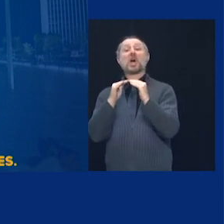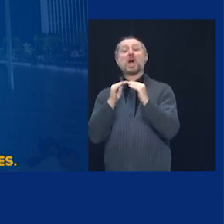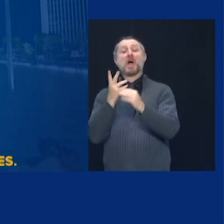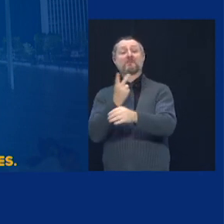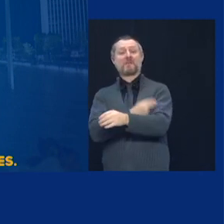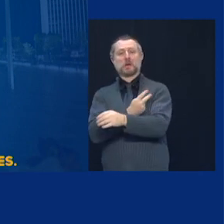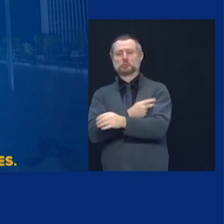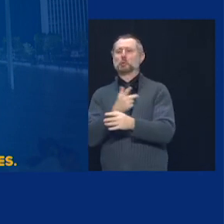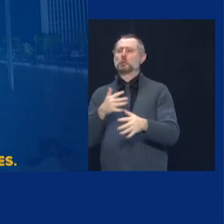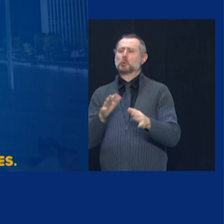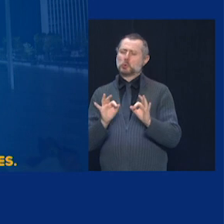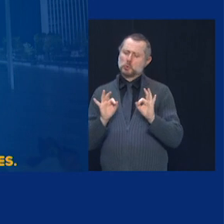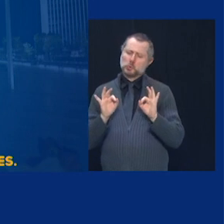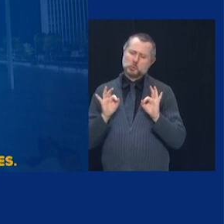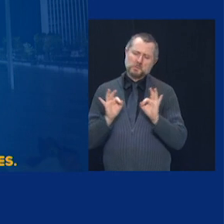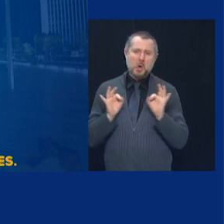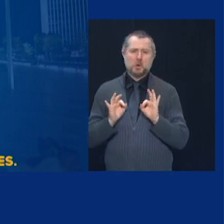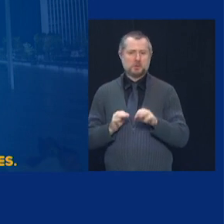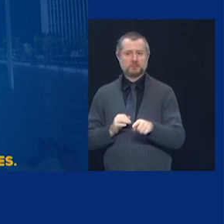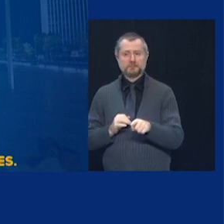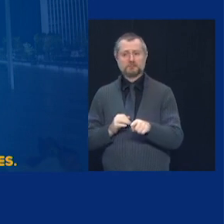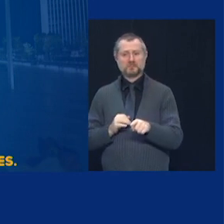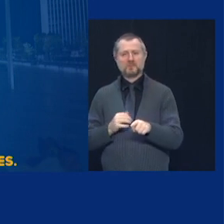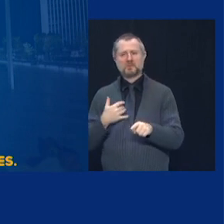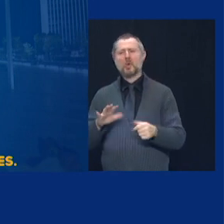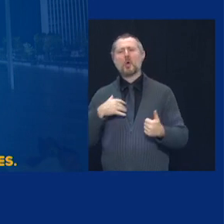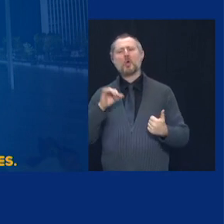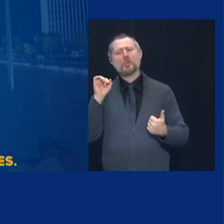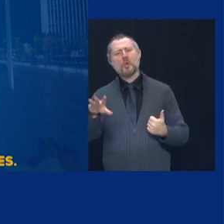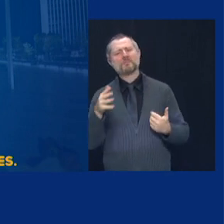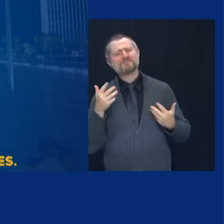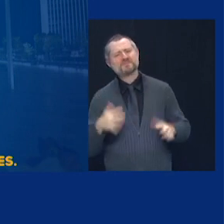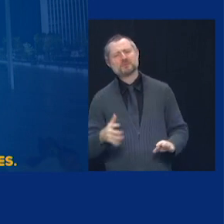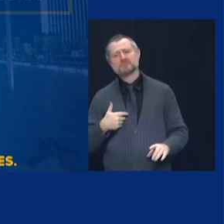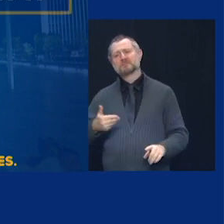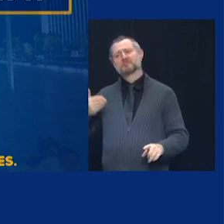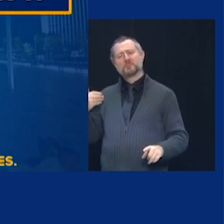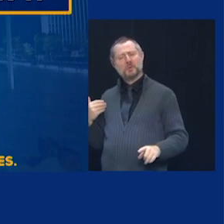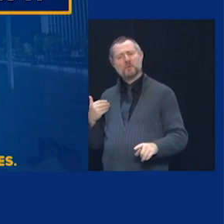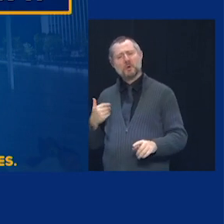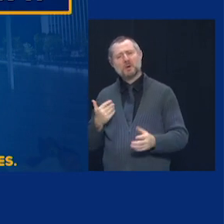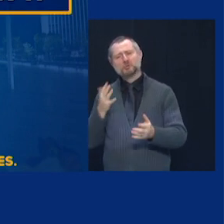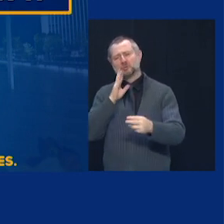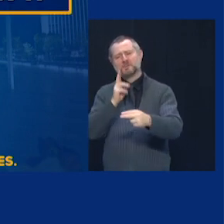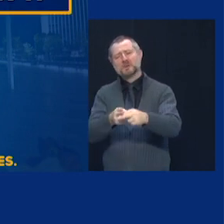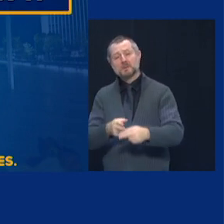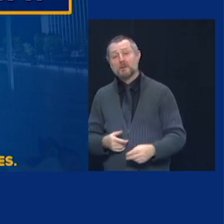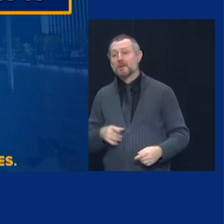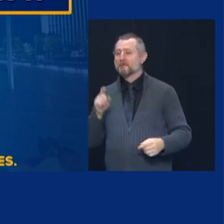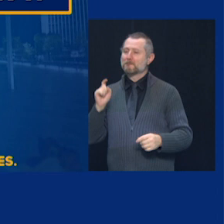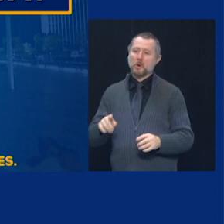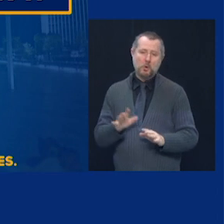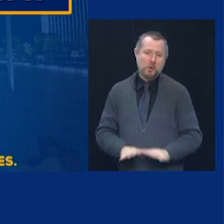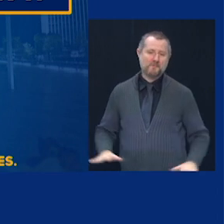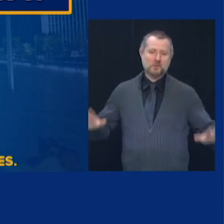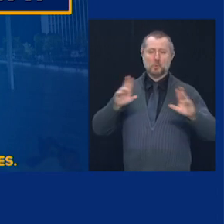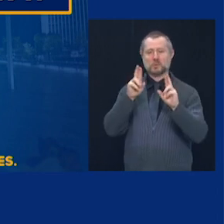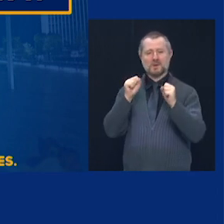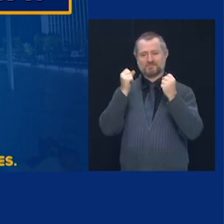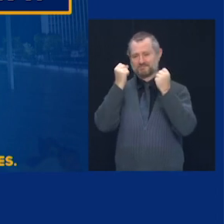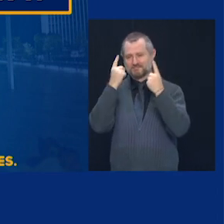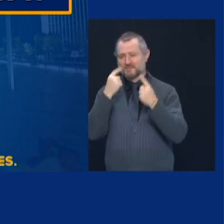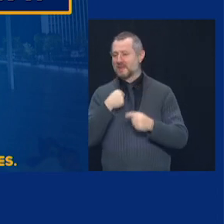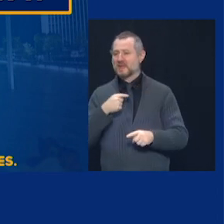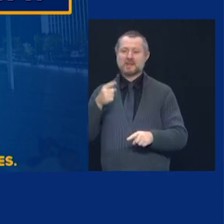and I mentioned it before, but we have to make sure this nation understands that we can't make the same